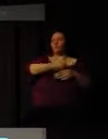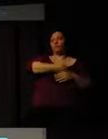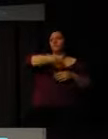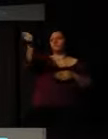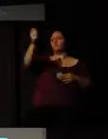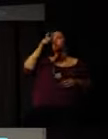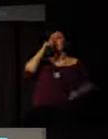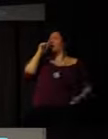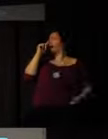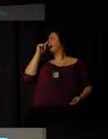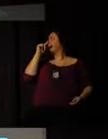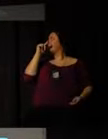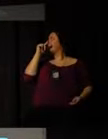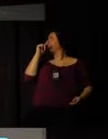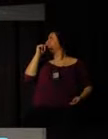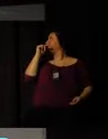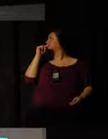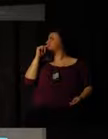So can you stand?